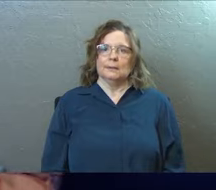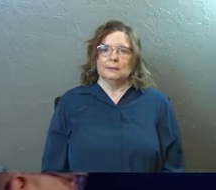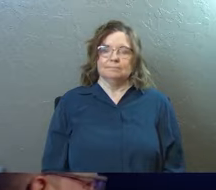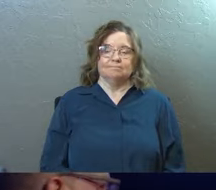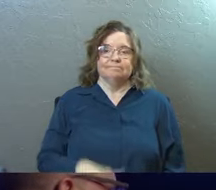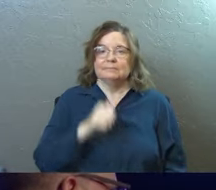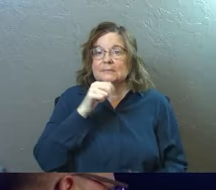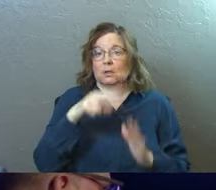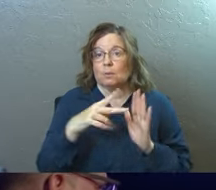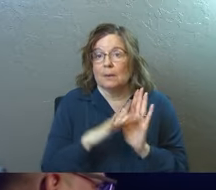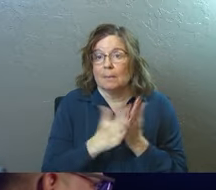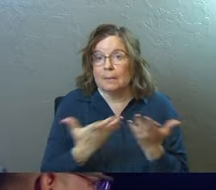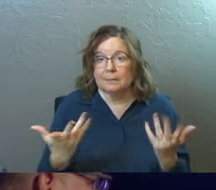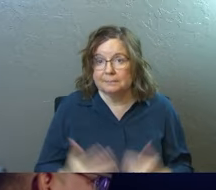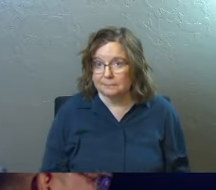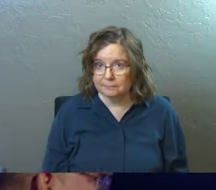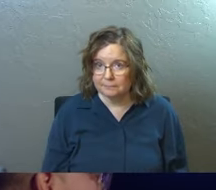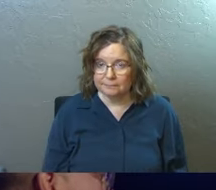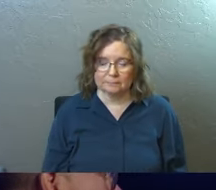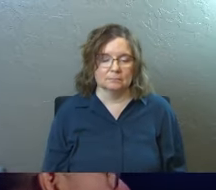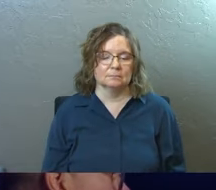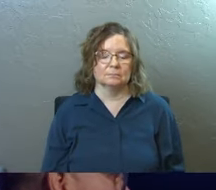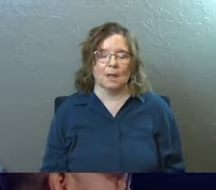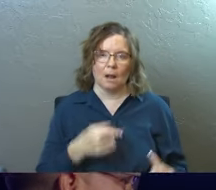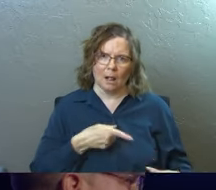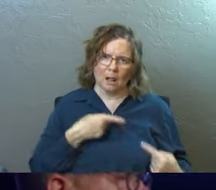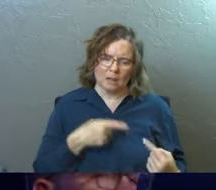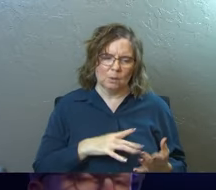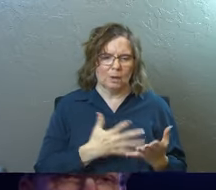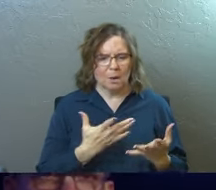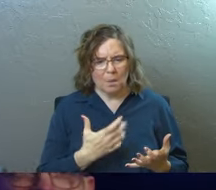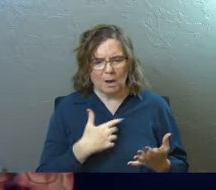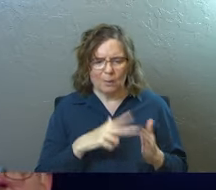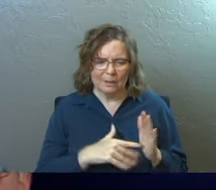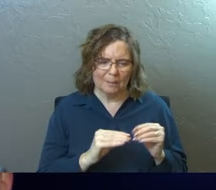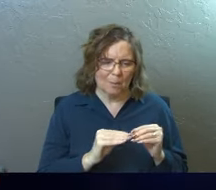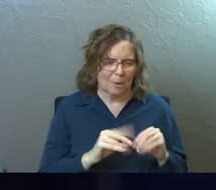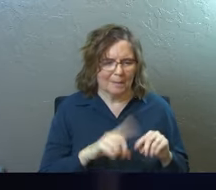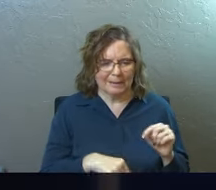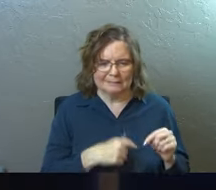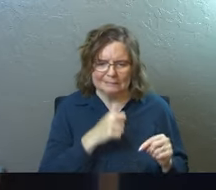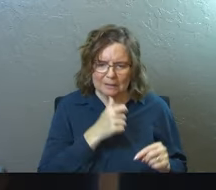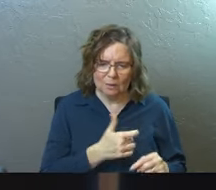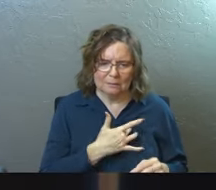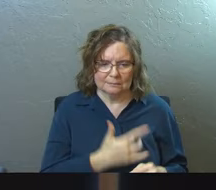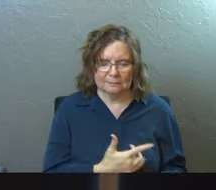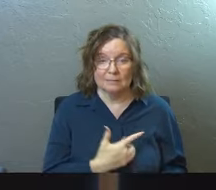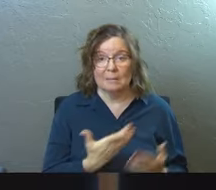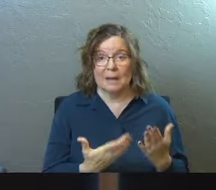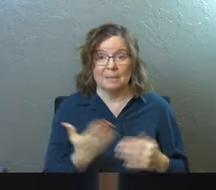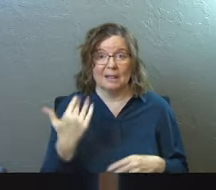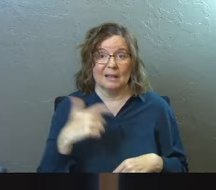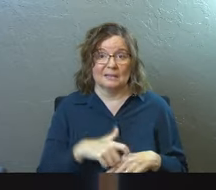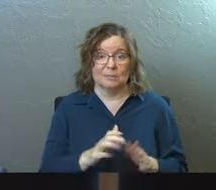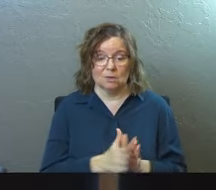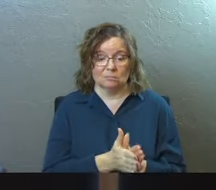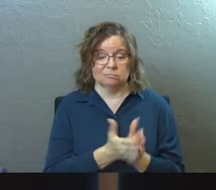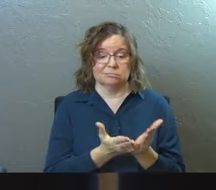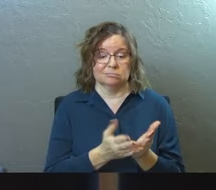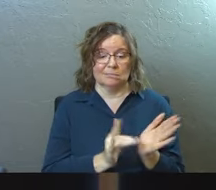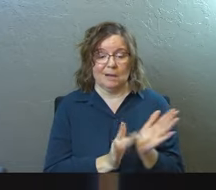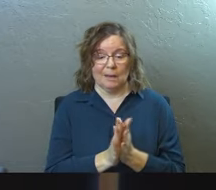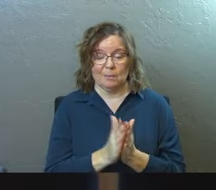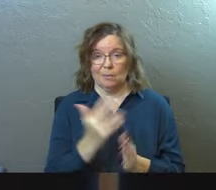doesn't read the Bible very much. And you struggle to and you wish you did more. Maybe the last time you cracked open the Bible was